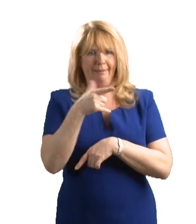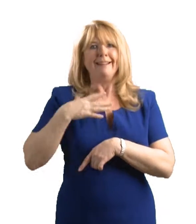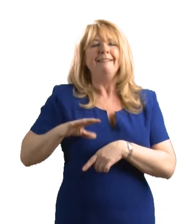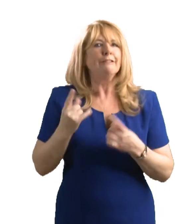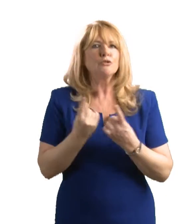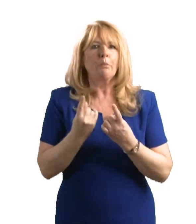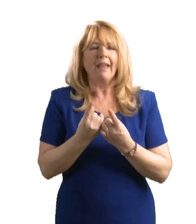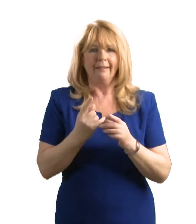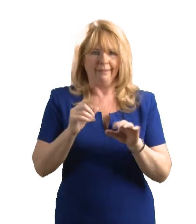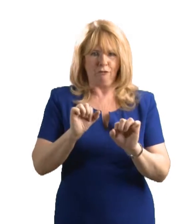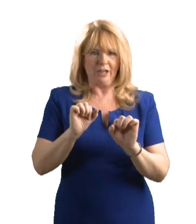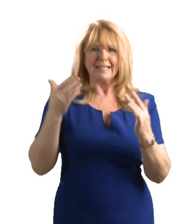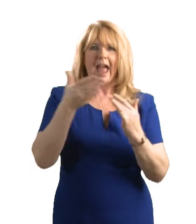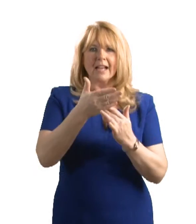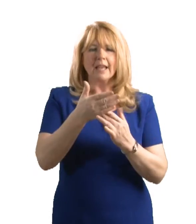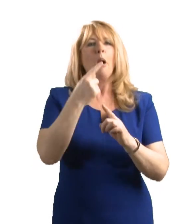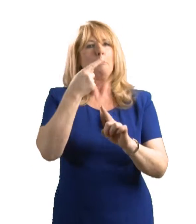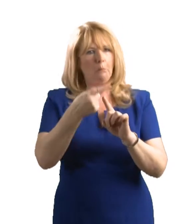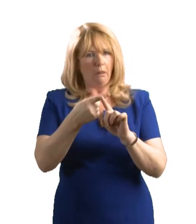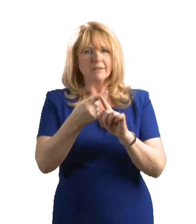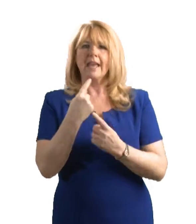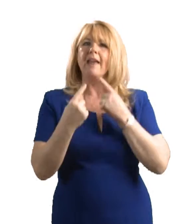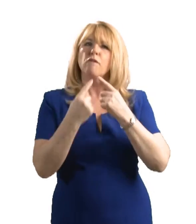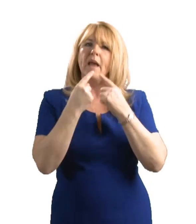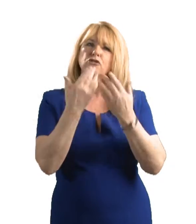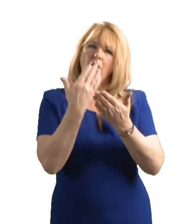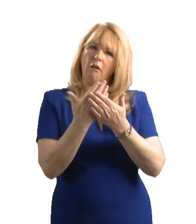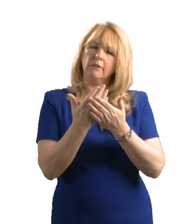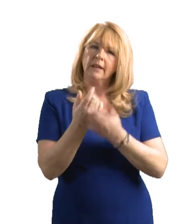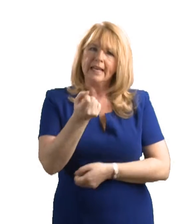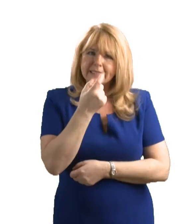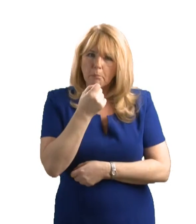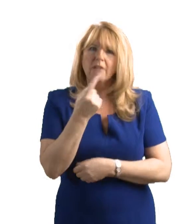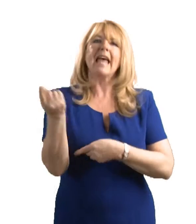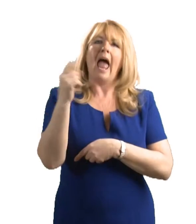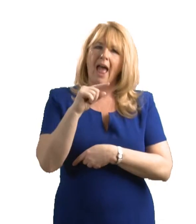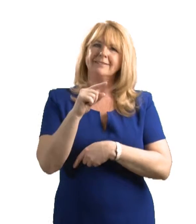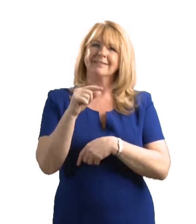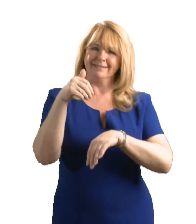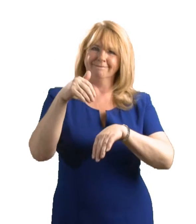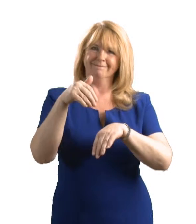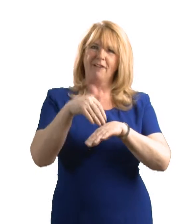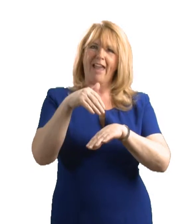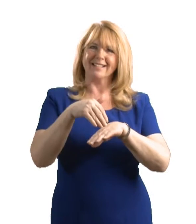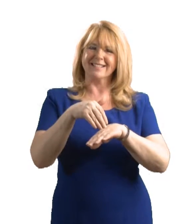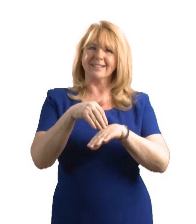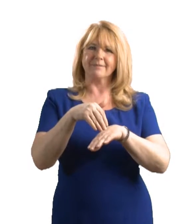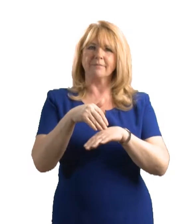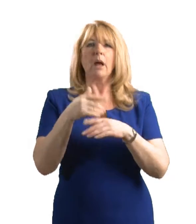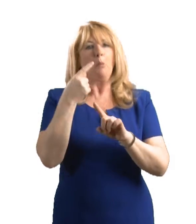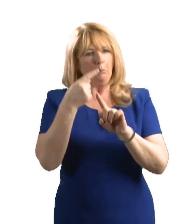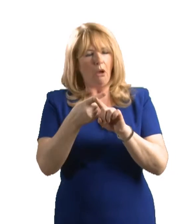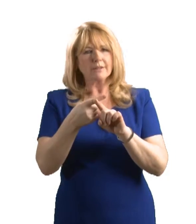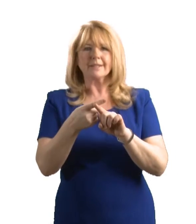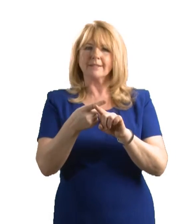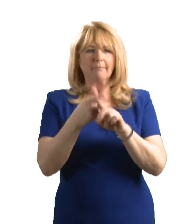the carer's right to a carer's assessment, welfare benefits advice if needed, what to do in emergencies